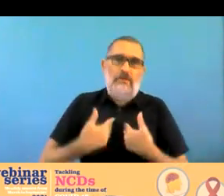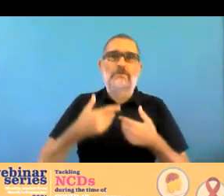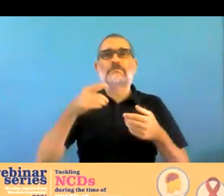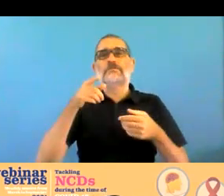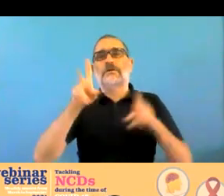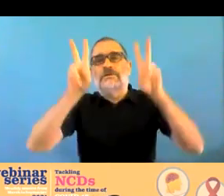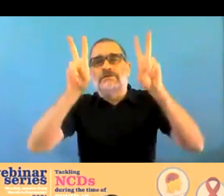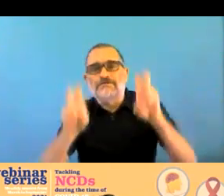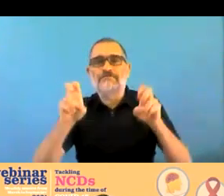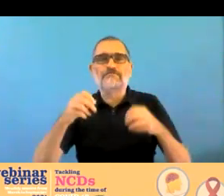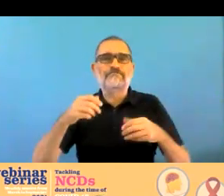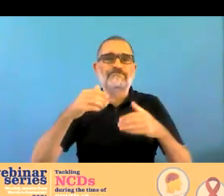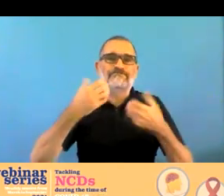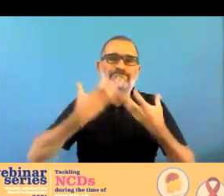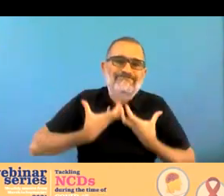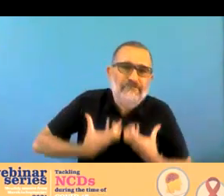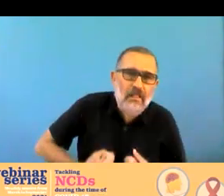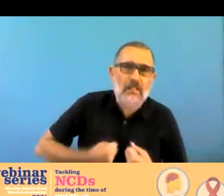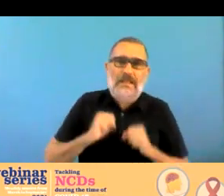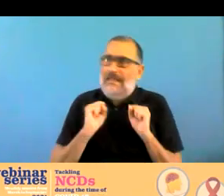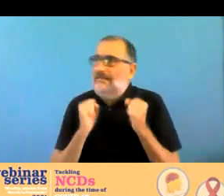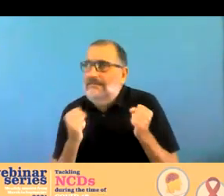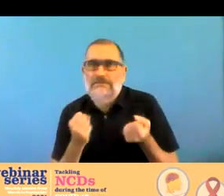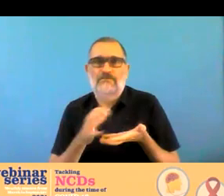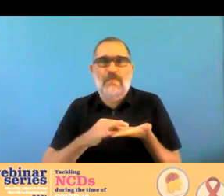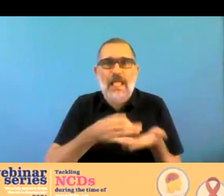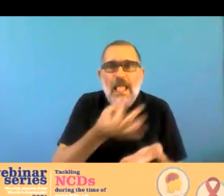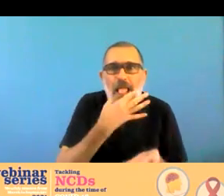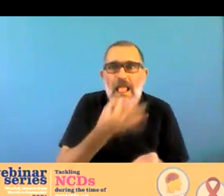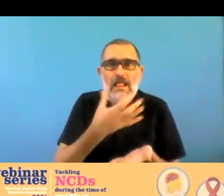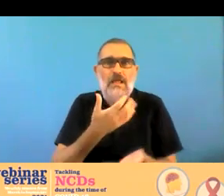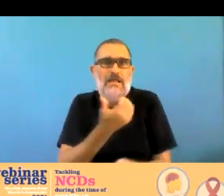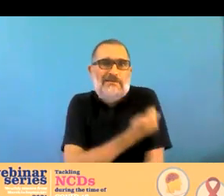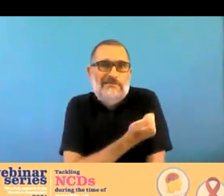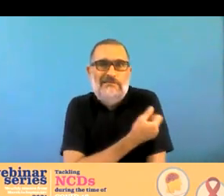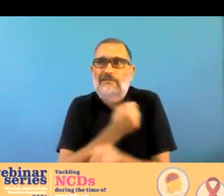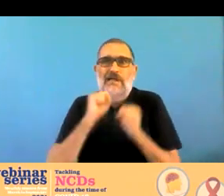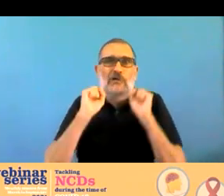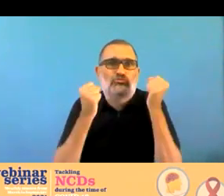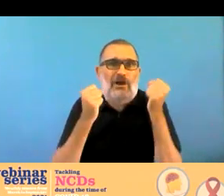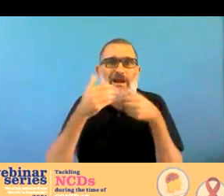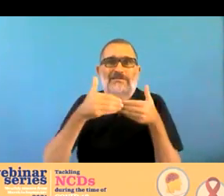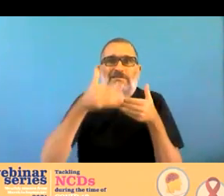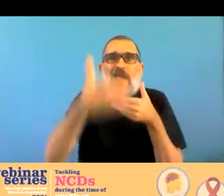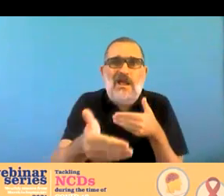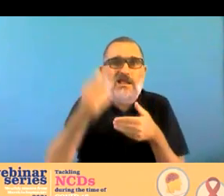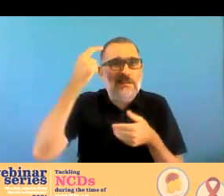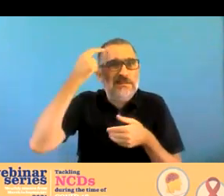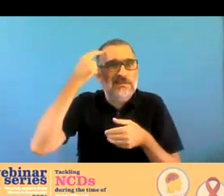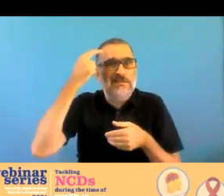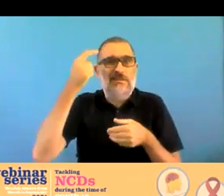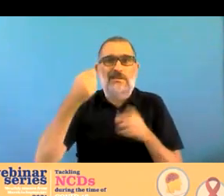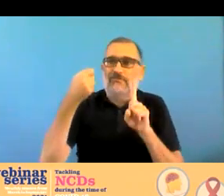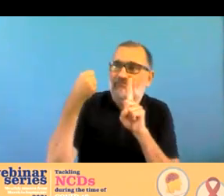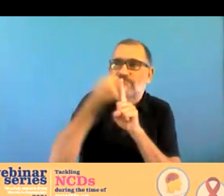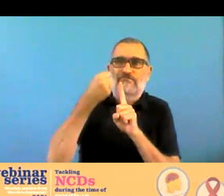social stigma implications we can't really say much about this we just see that it